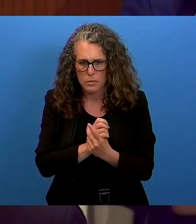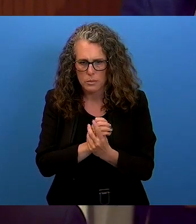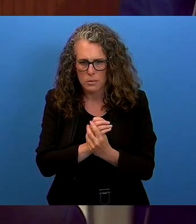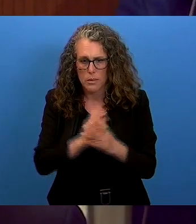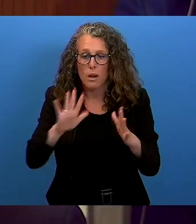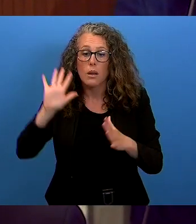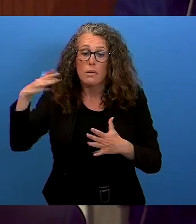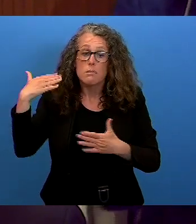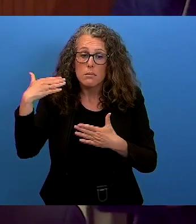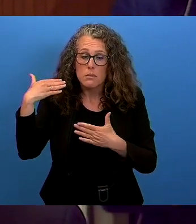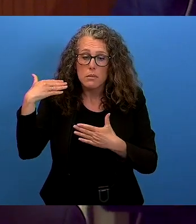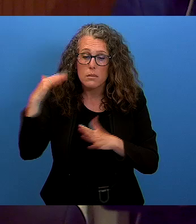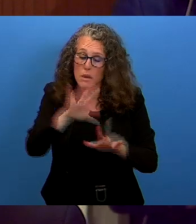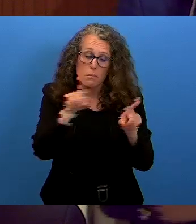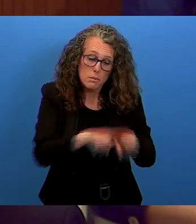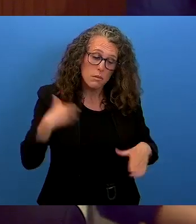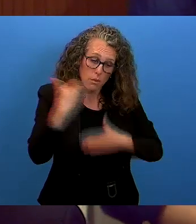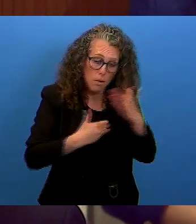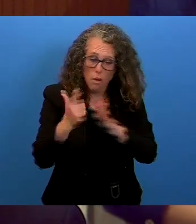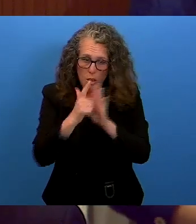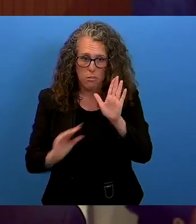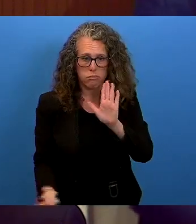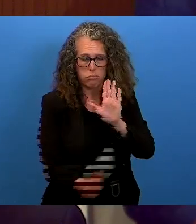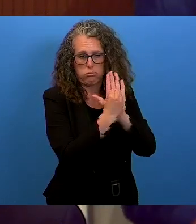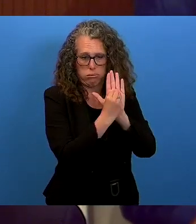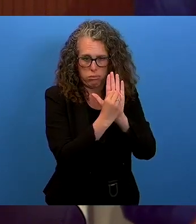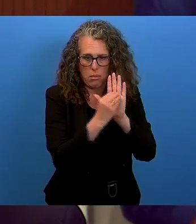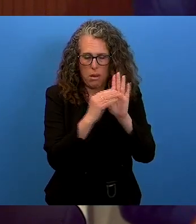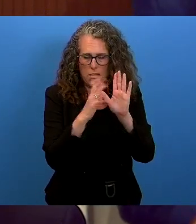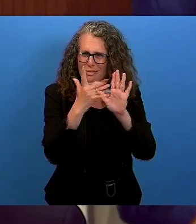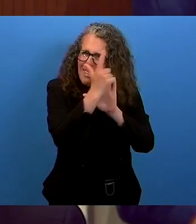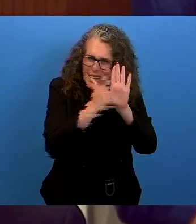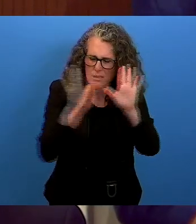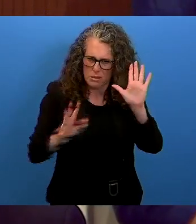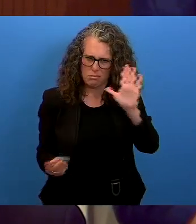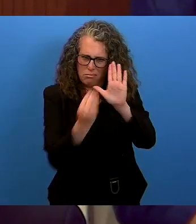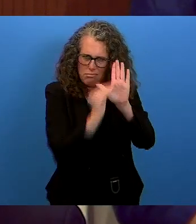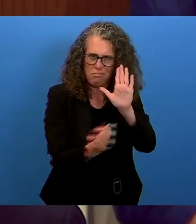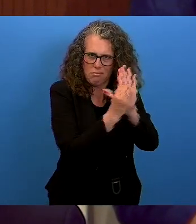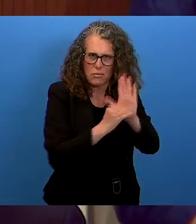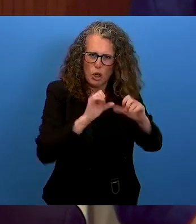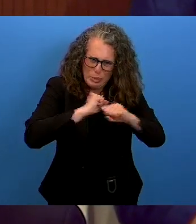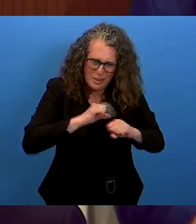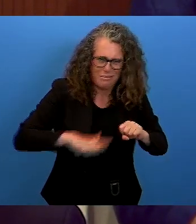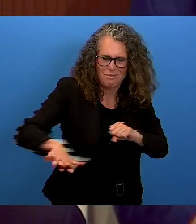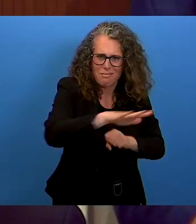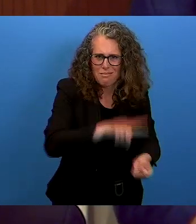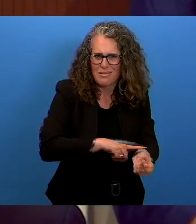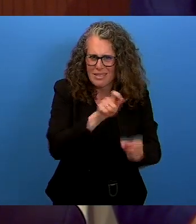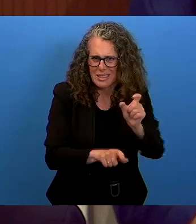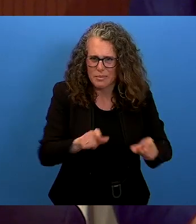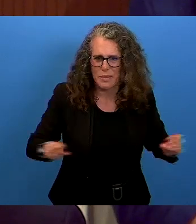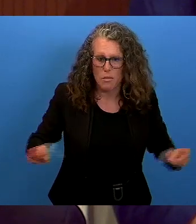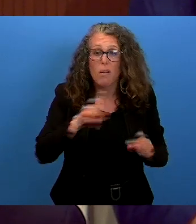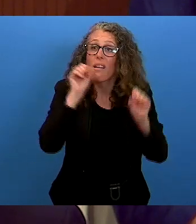Measures are also needed to ensure the increased and safe participation of indigenous peoples in all areas